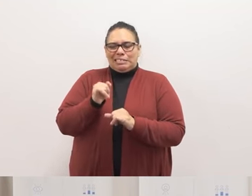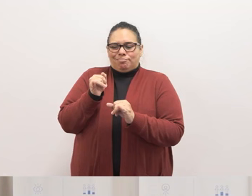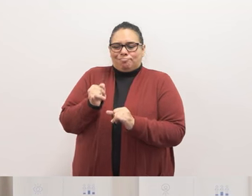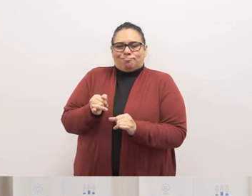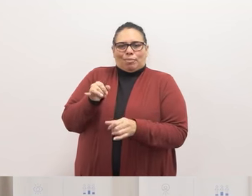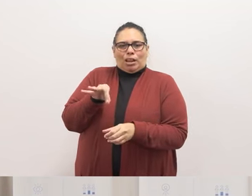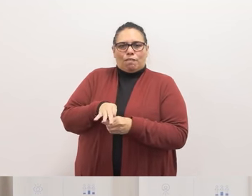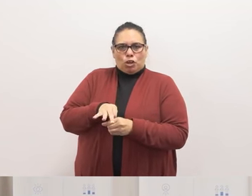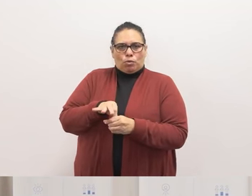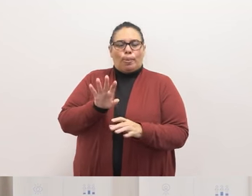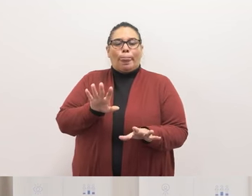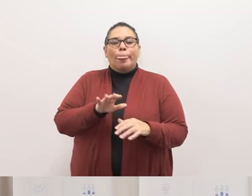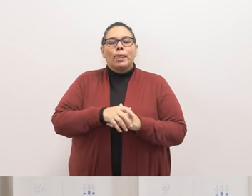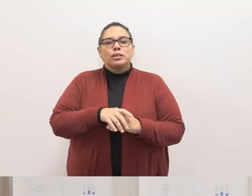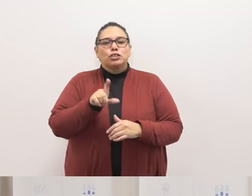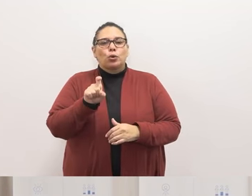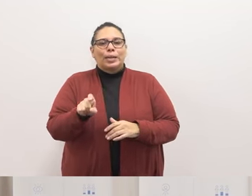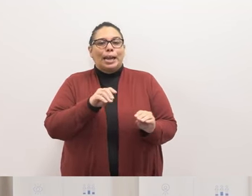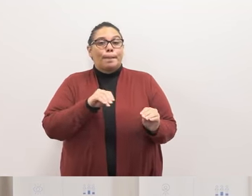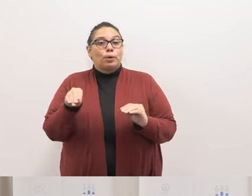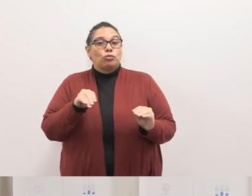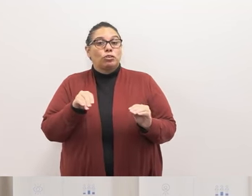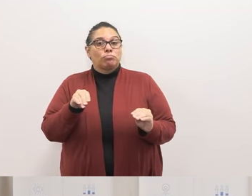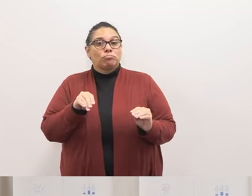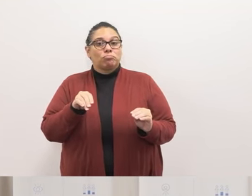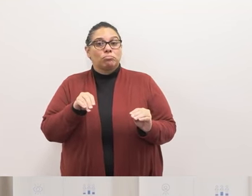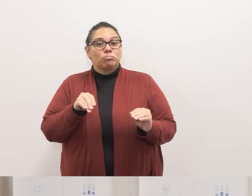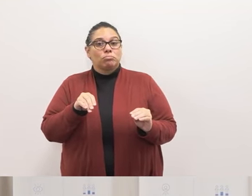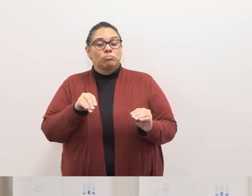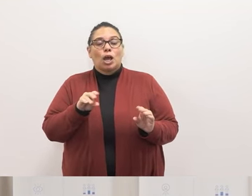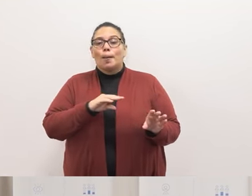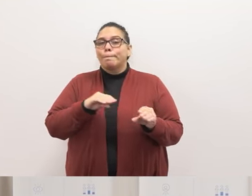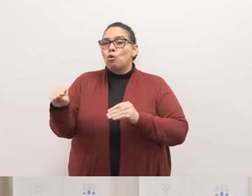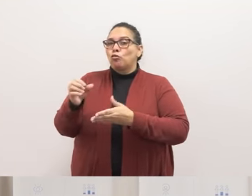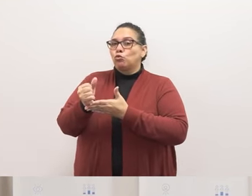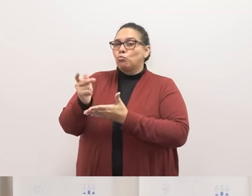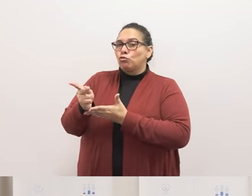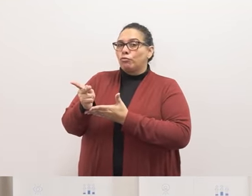vote so we need a motion on that one move to approve